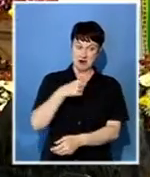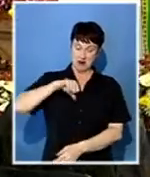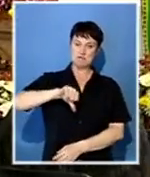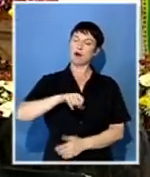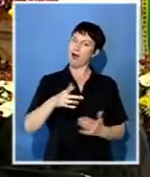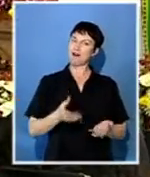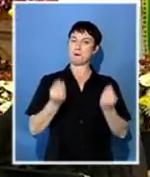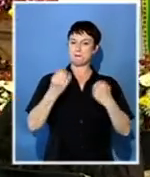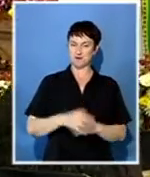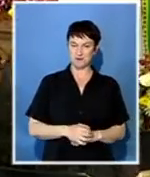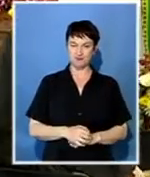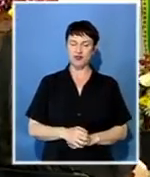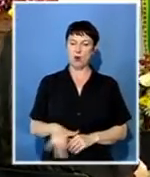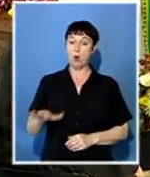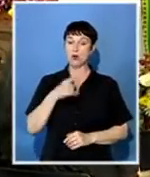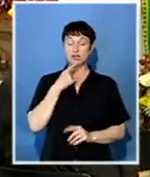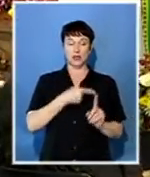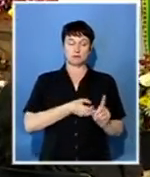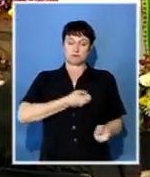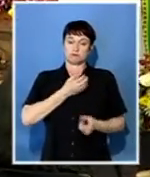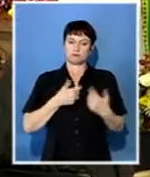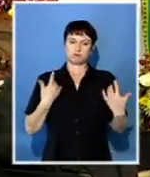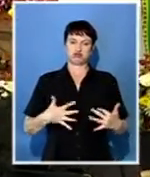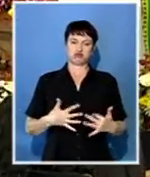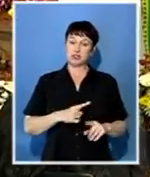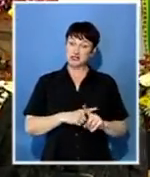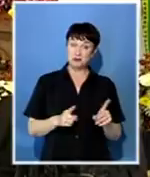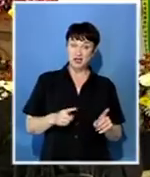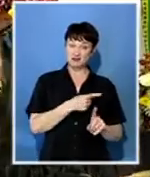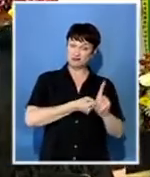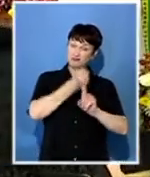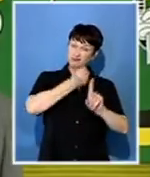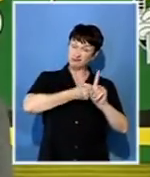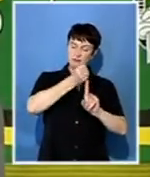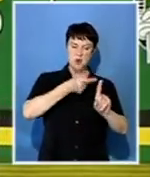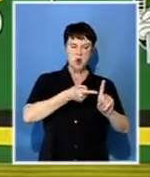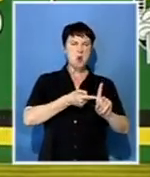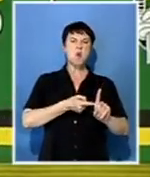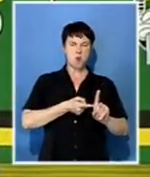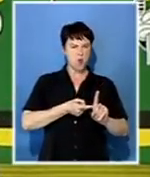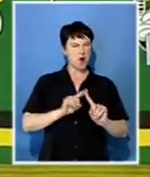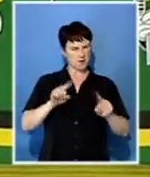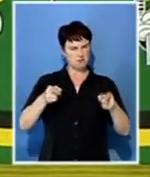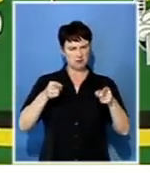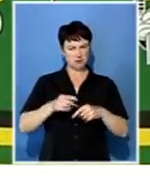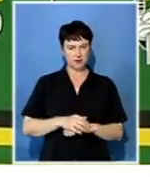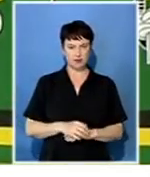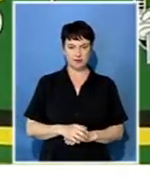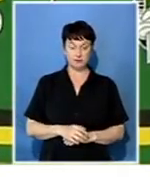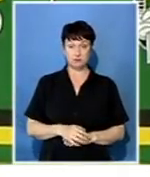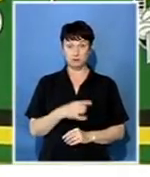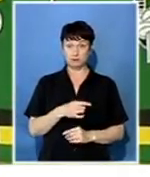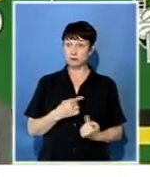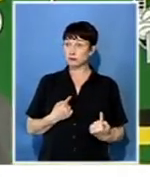Described as charismatic, but aggressive in his activism. He would come up to the hotel